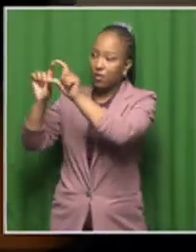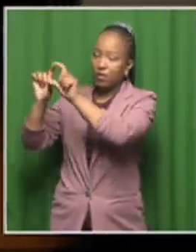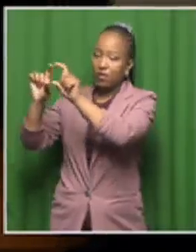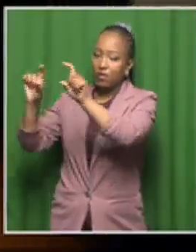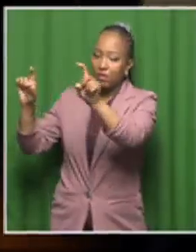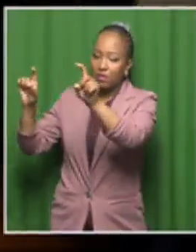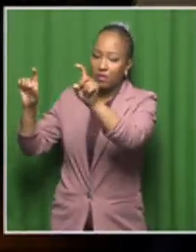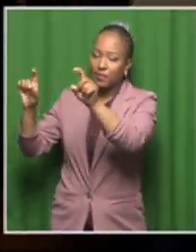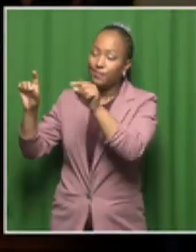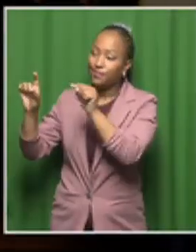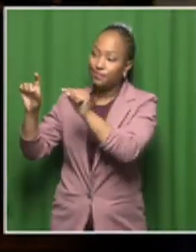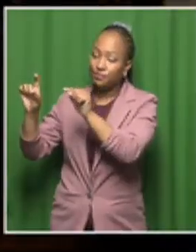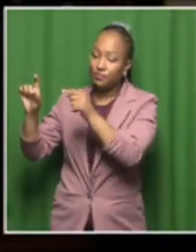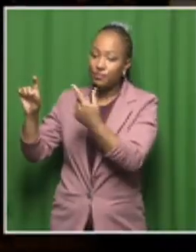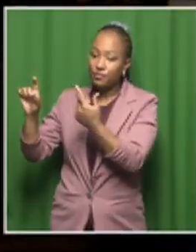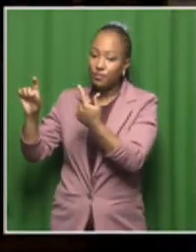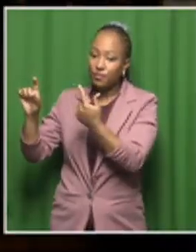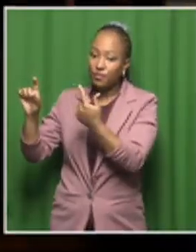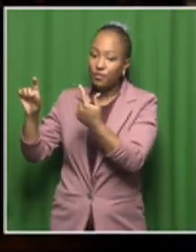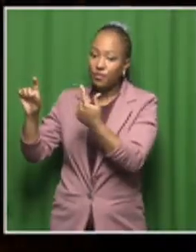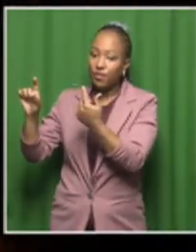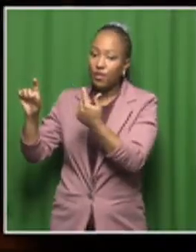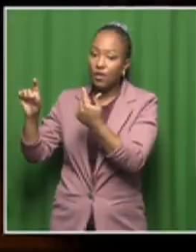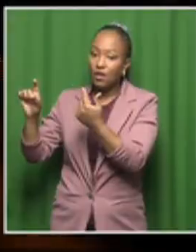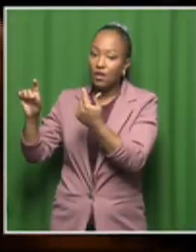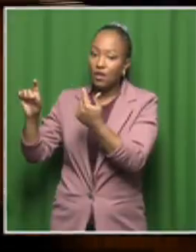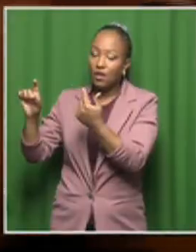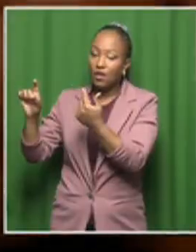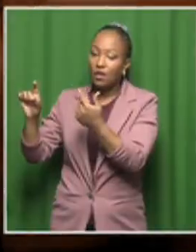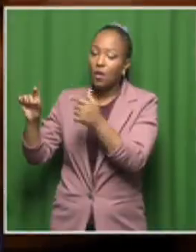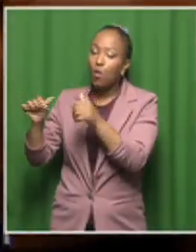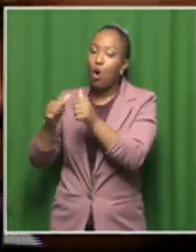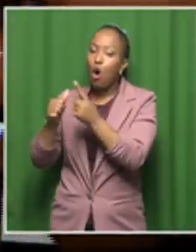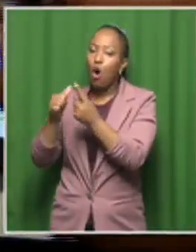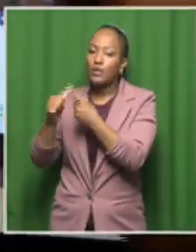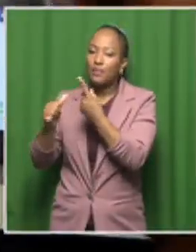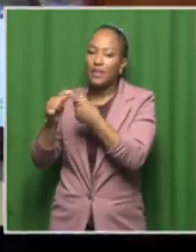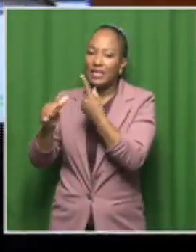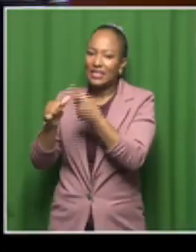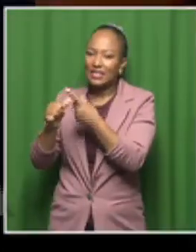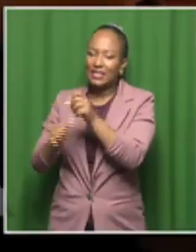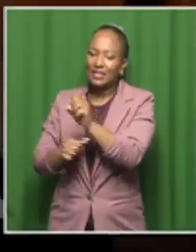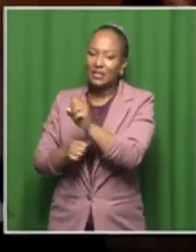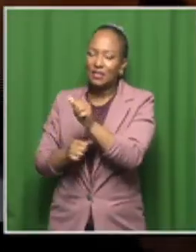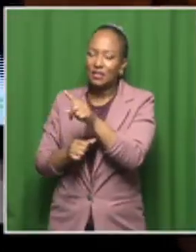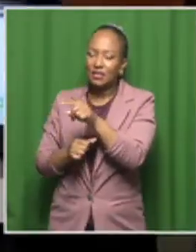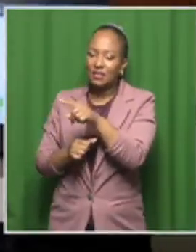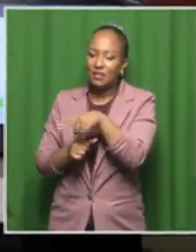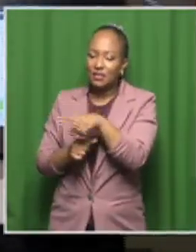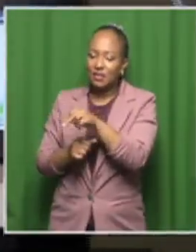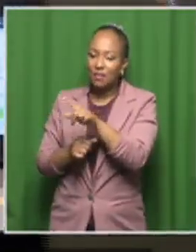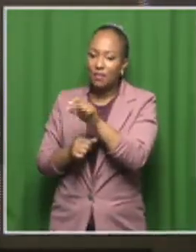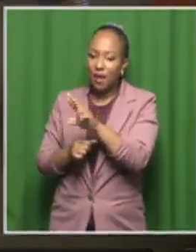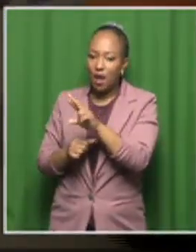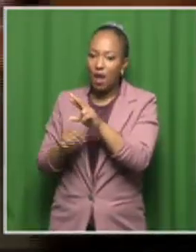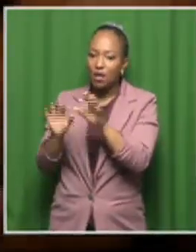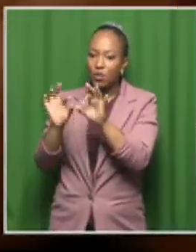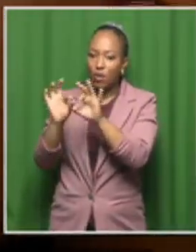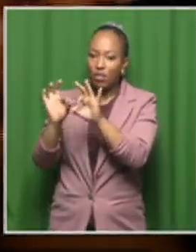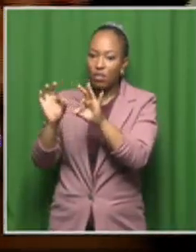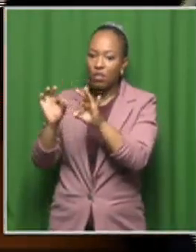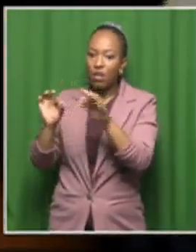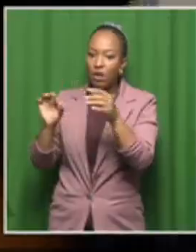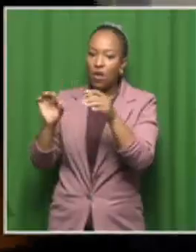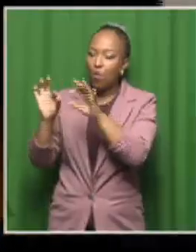automated sampler. So what it does, once we switch on the instrument, it will just move as